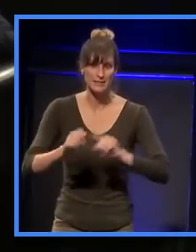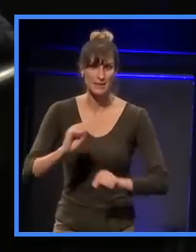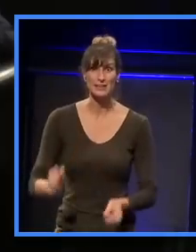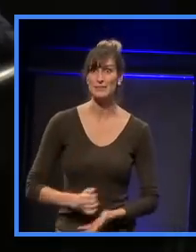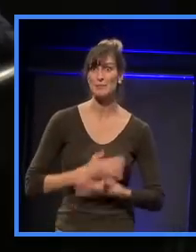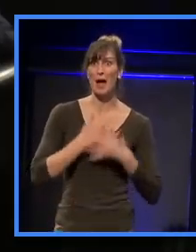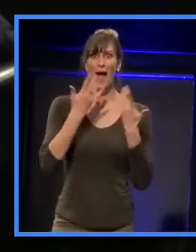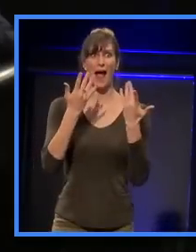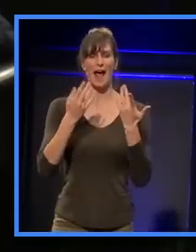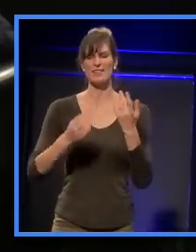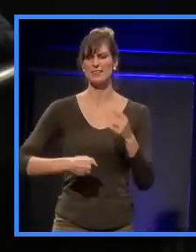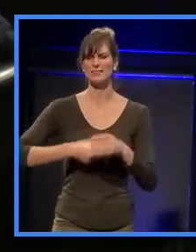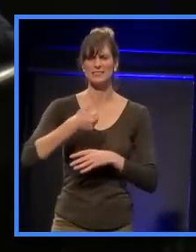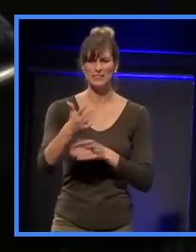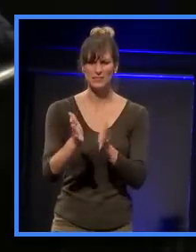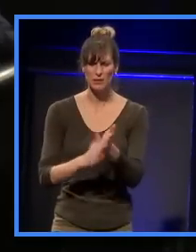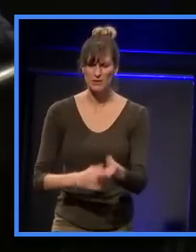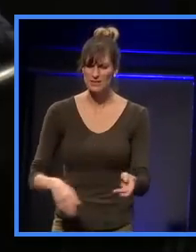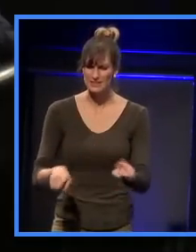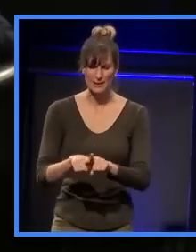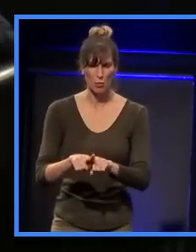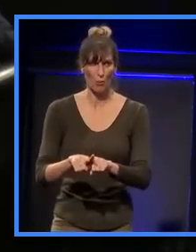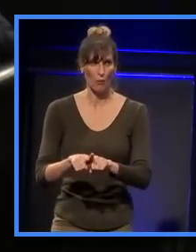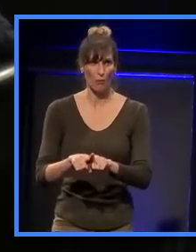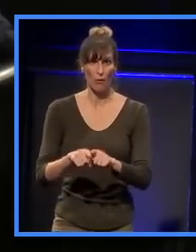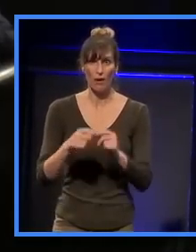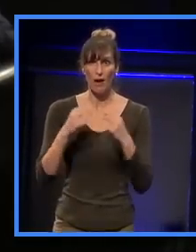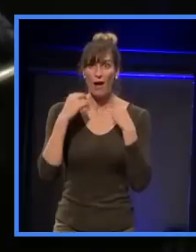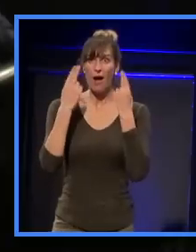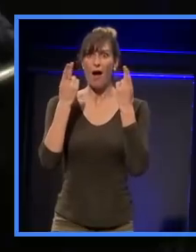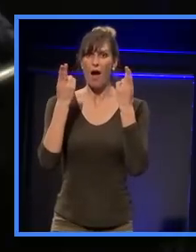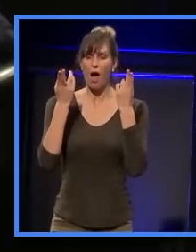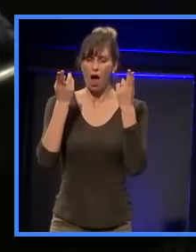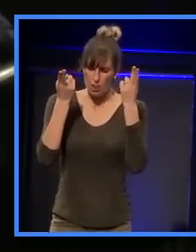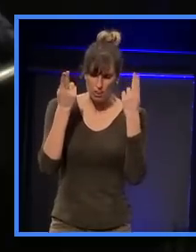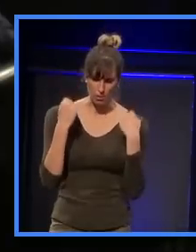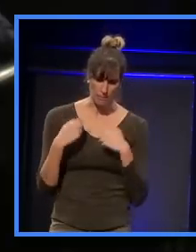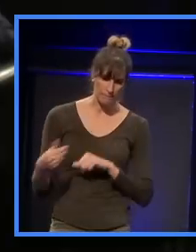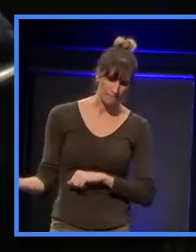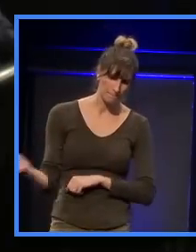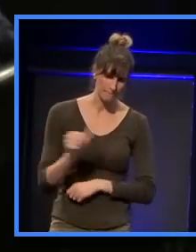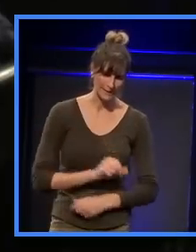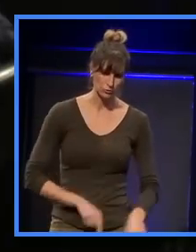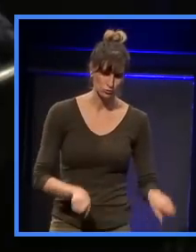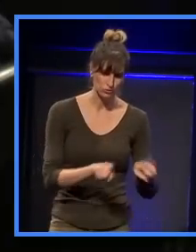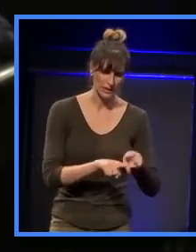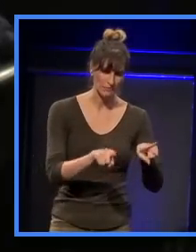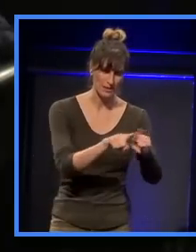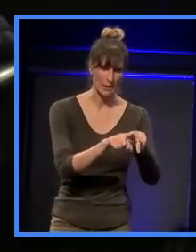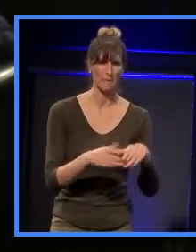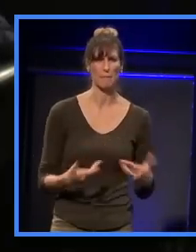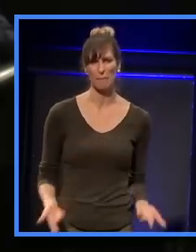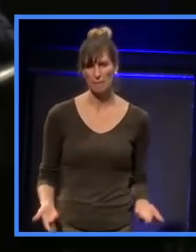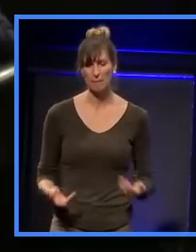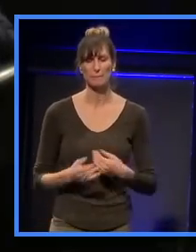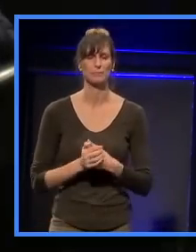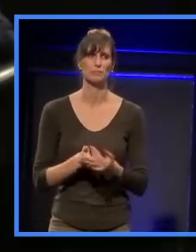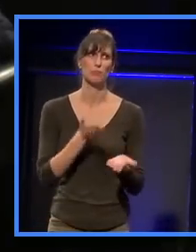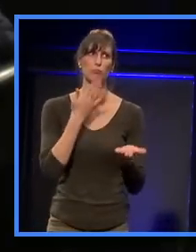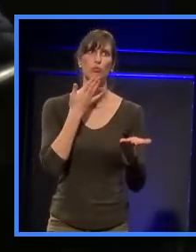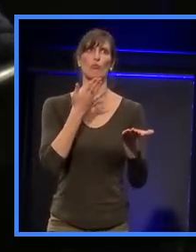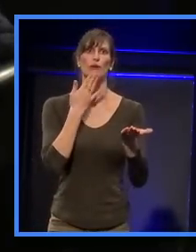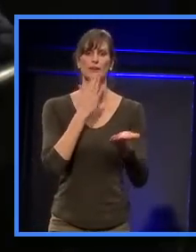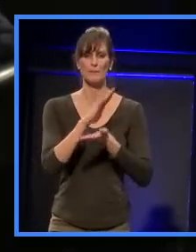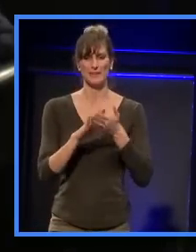six months later, you'd get the call. That went on for four years or something like that. As against these great architects. Too